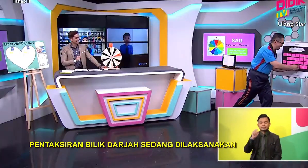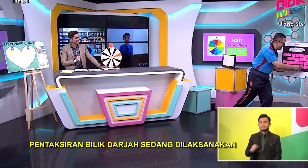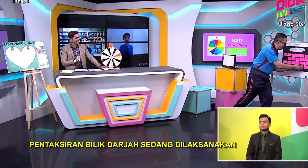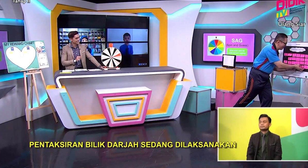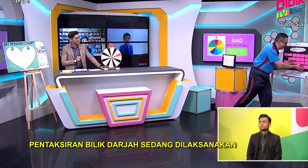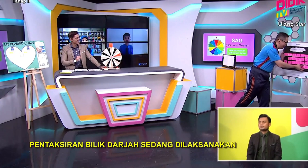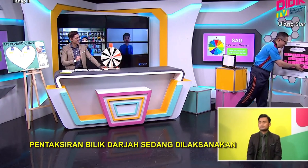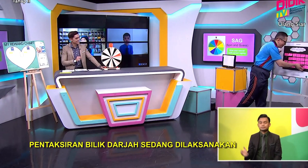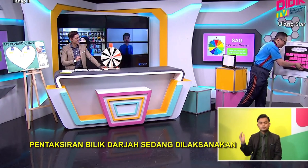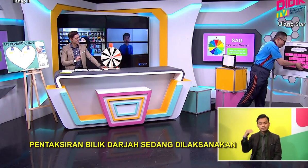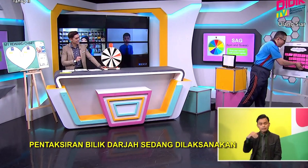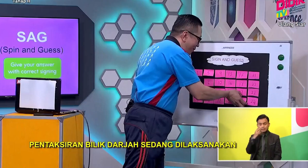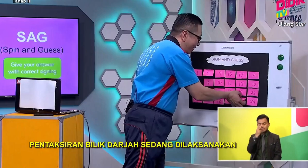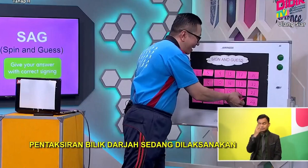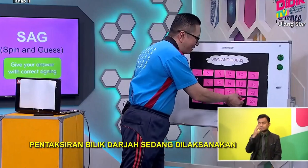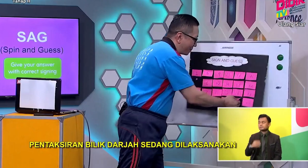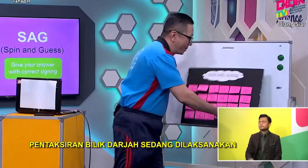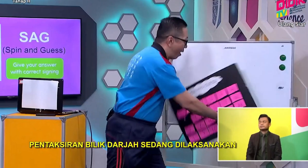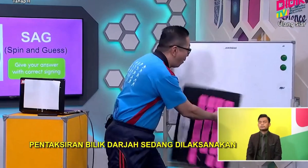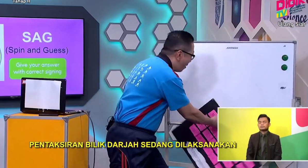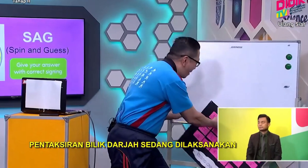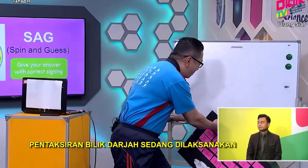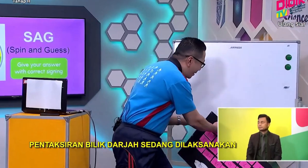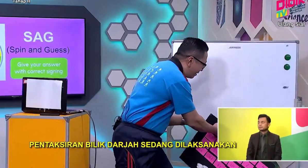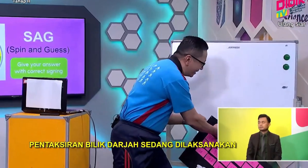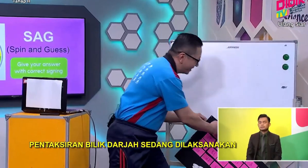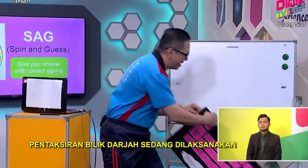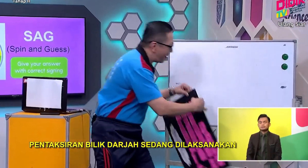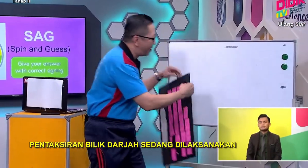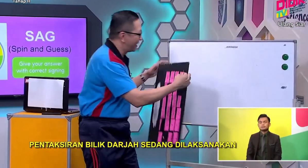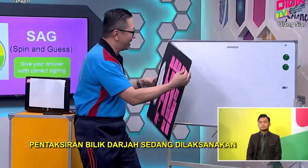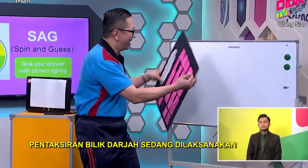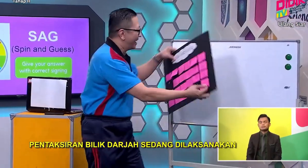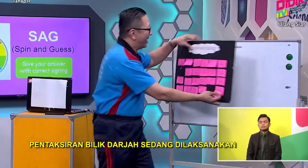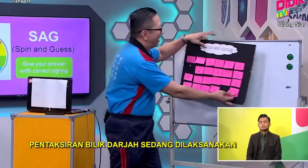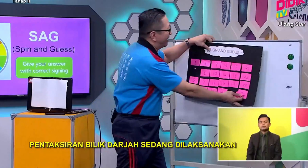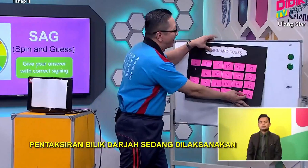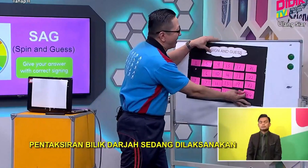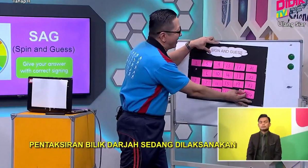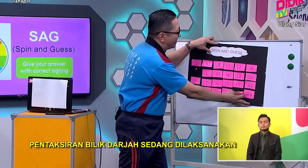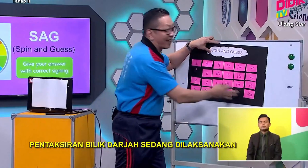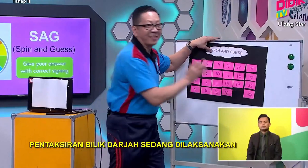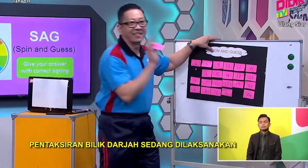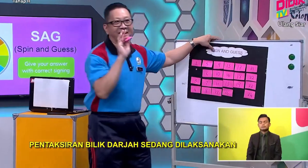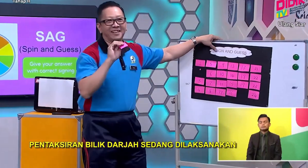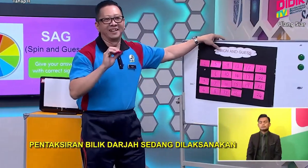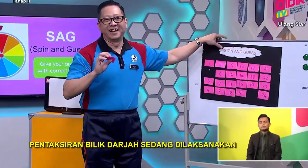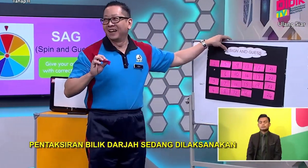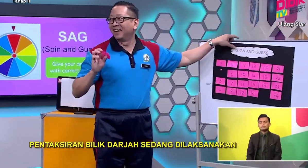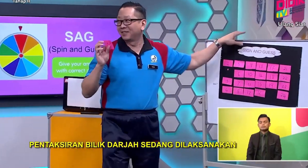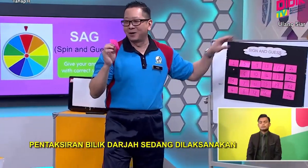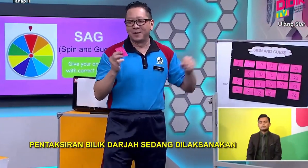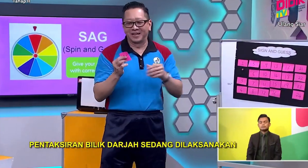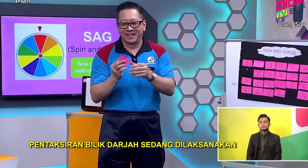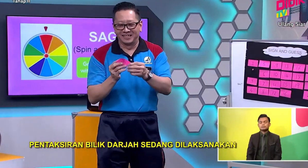Okay, let's see Okay, Peng Peng, what you will get? Oh my god Okay Okay Okay So much energy